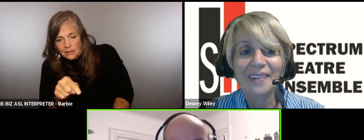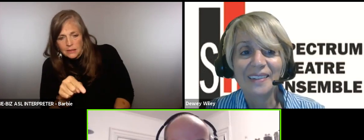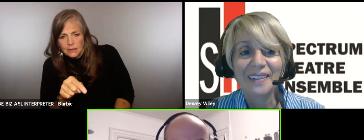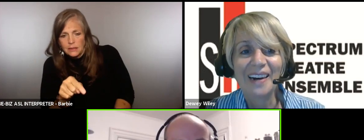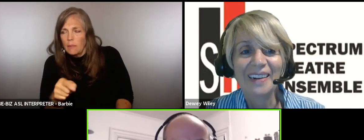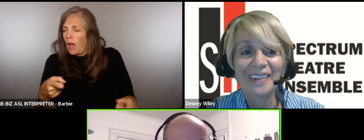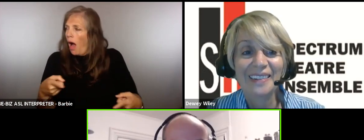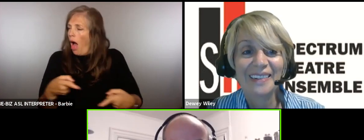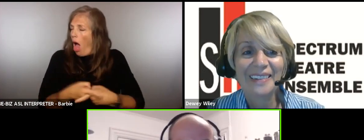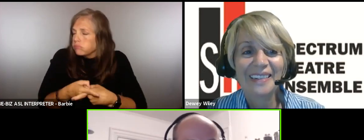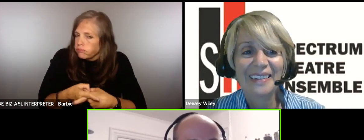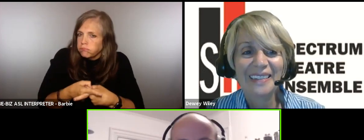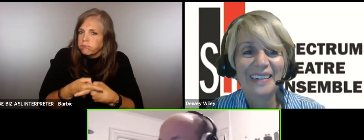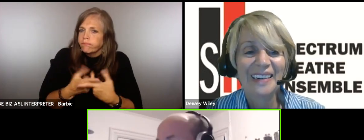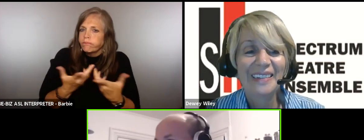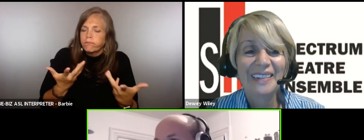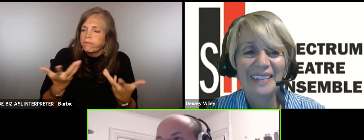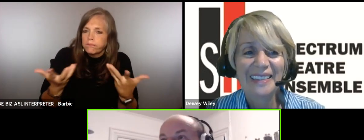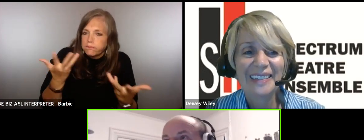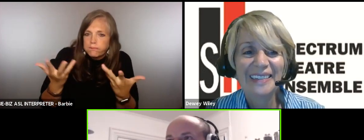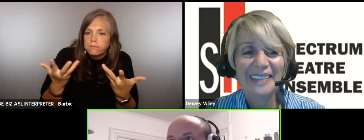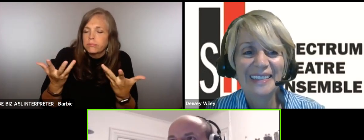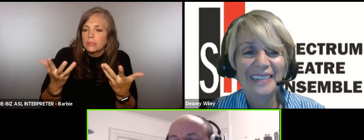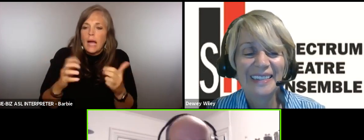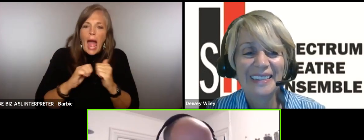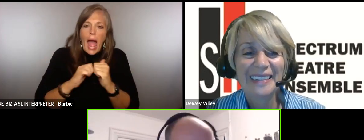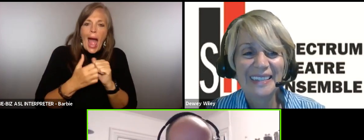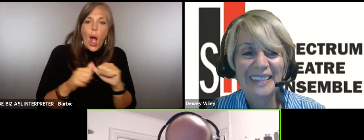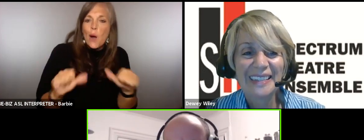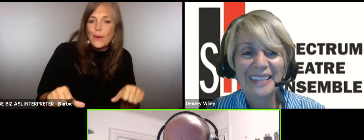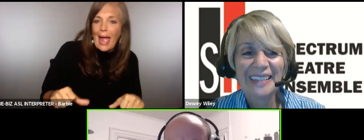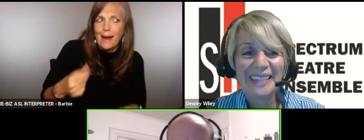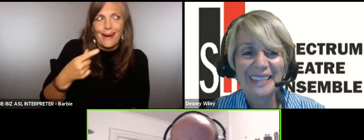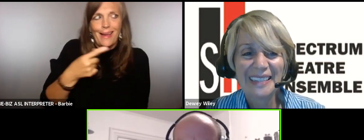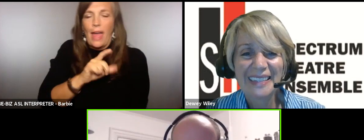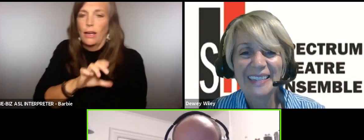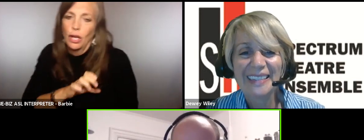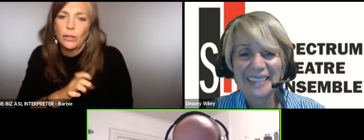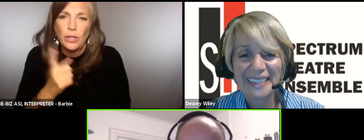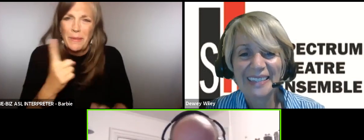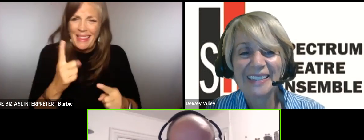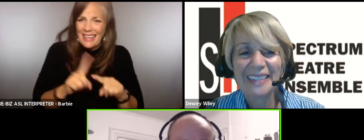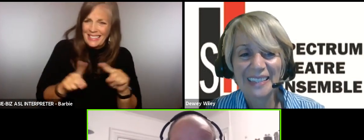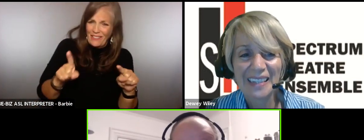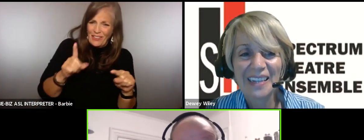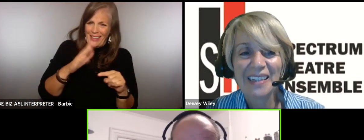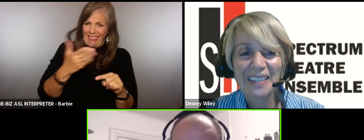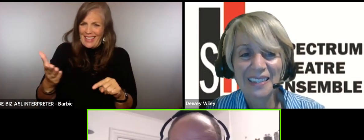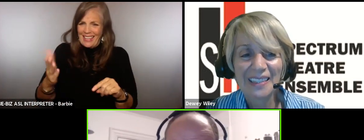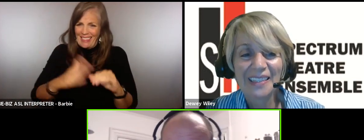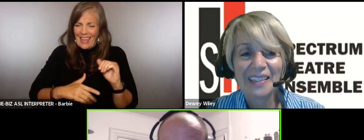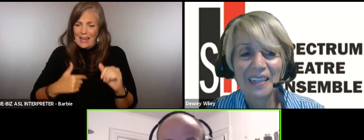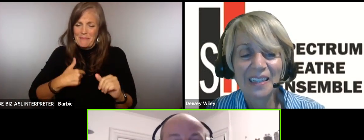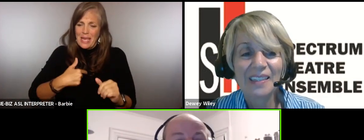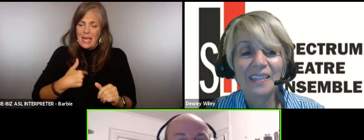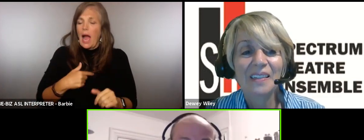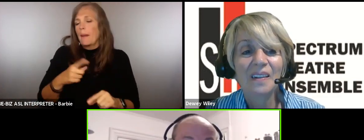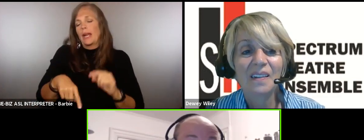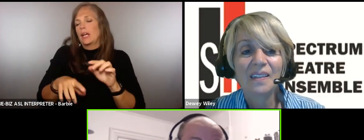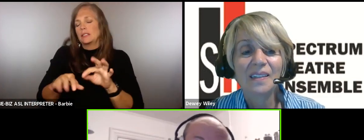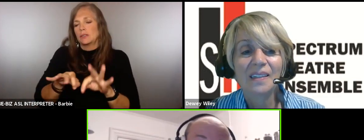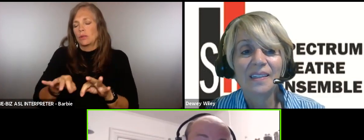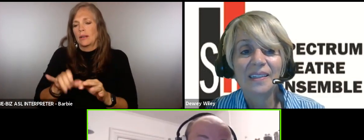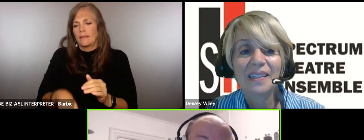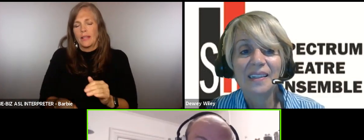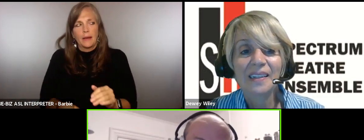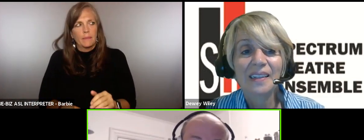how how can how can the character be thinking anything differently from what I'm thinking I didn't articulate it like that but